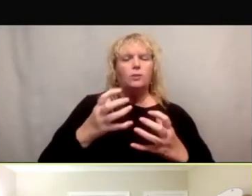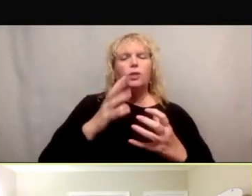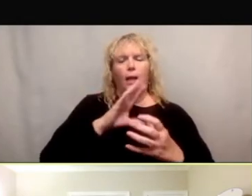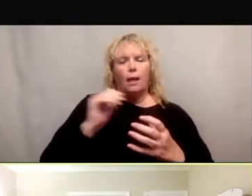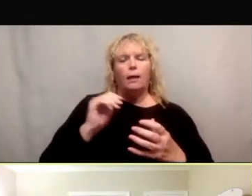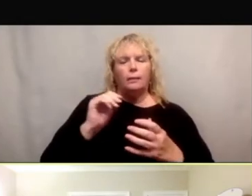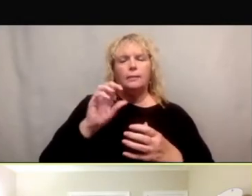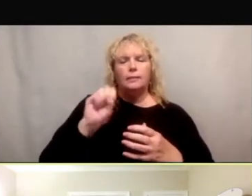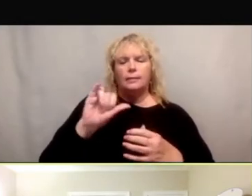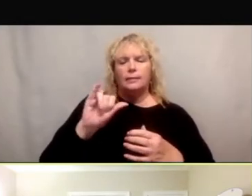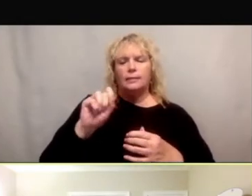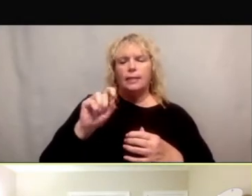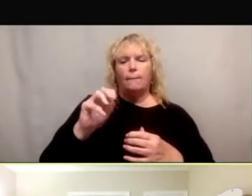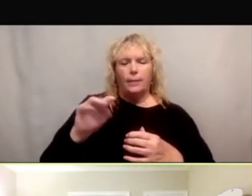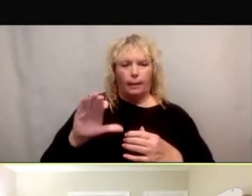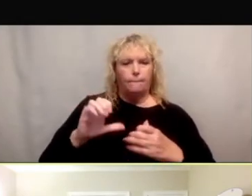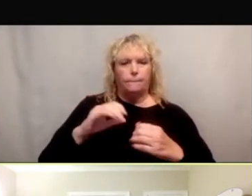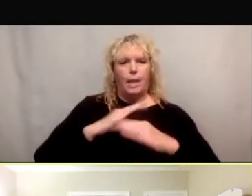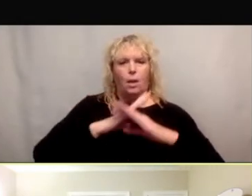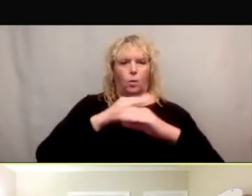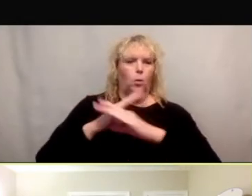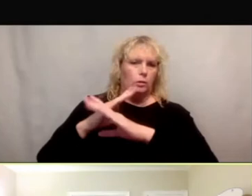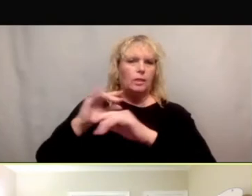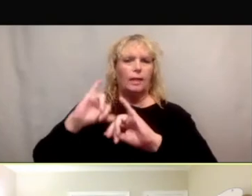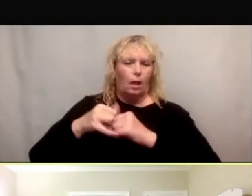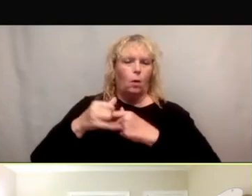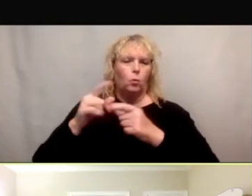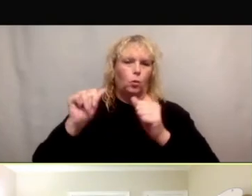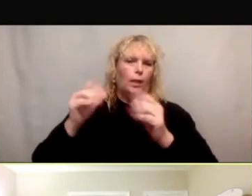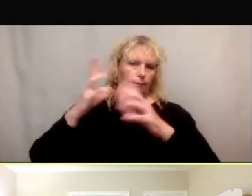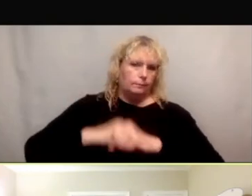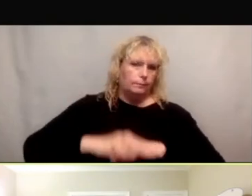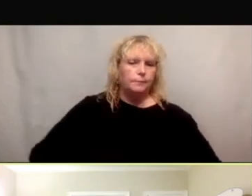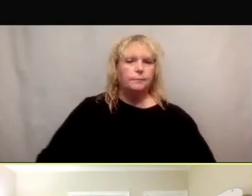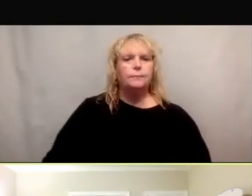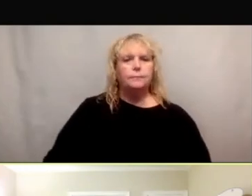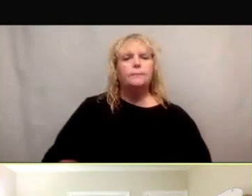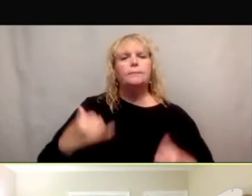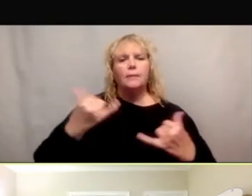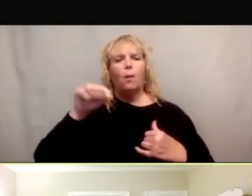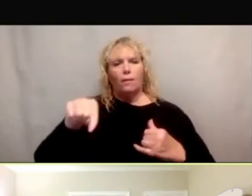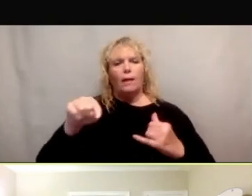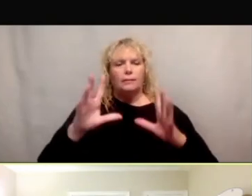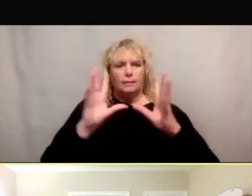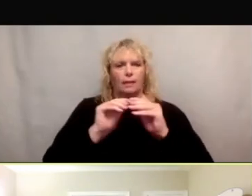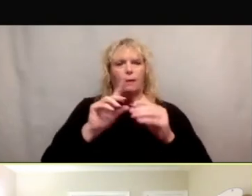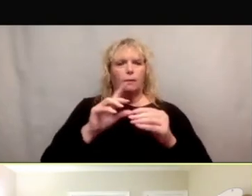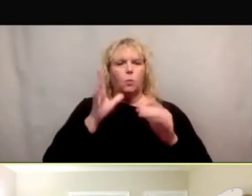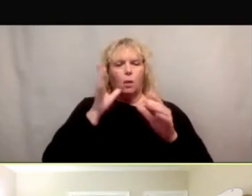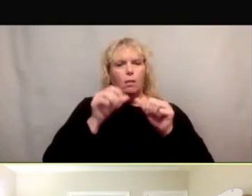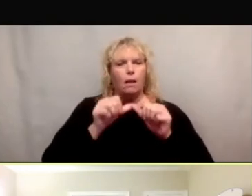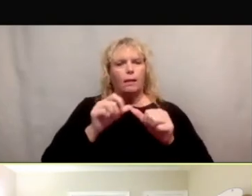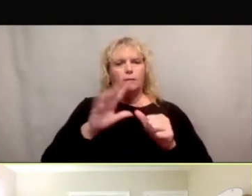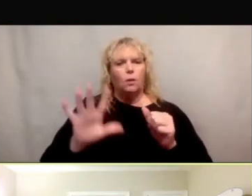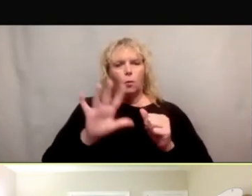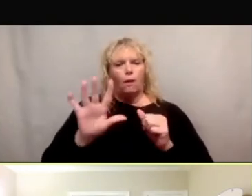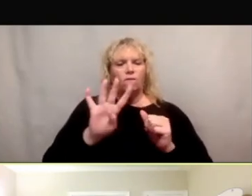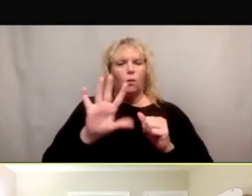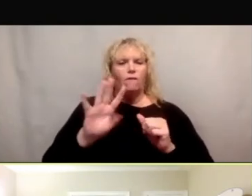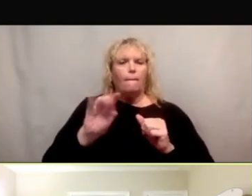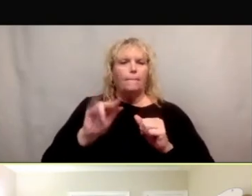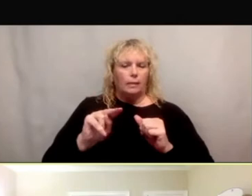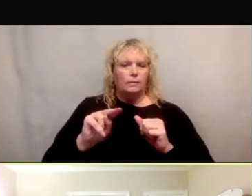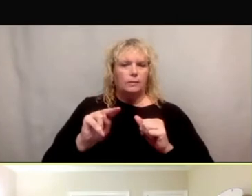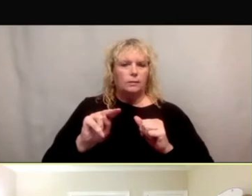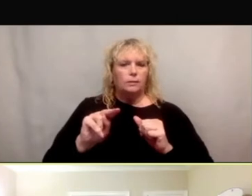and how those challenges can be addressed. This session will be about 45 minutes of panel